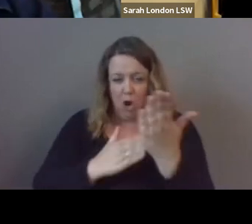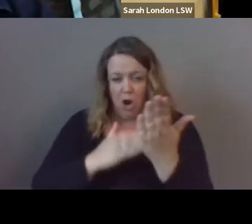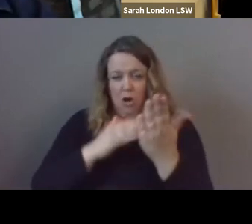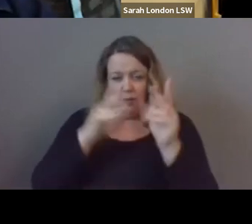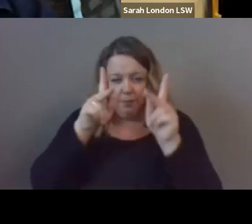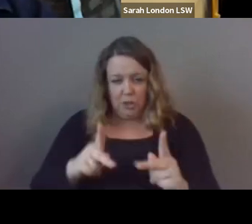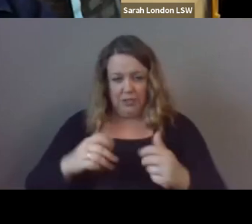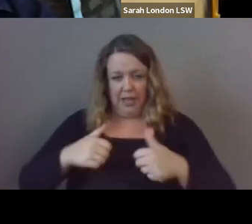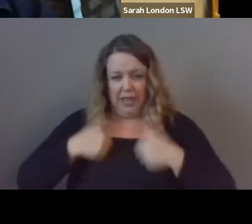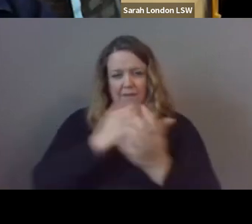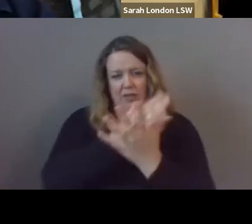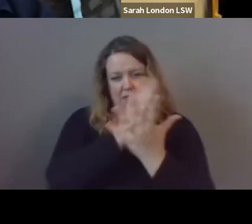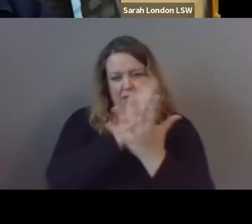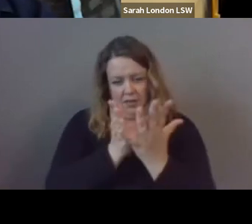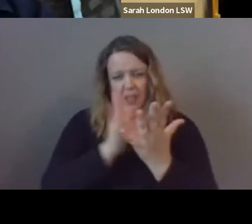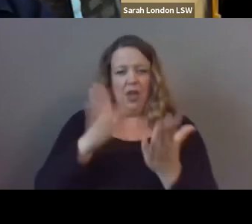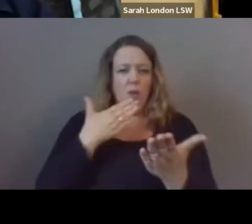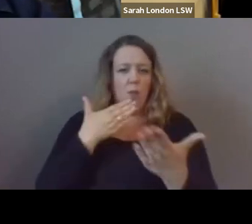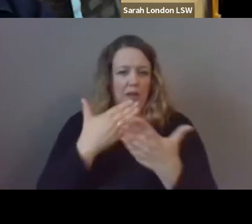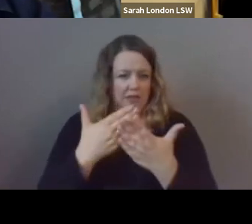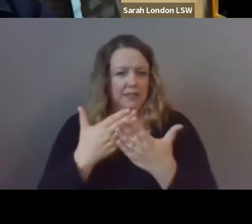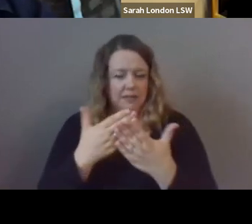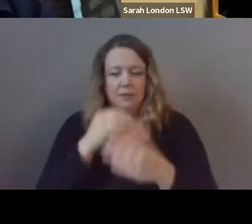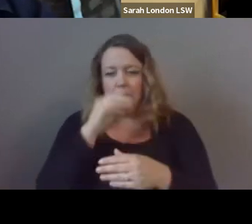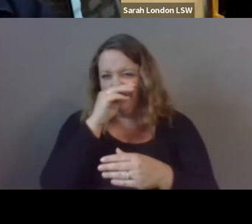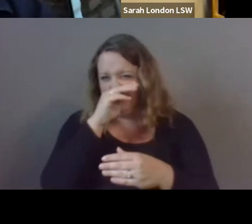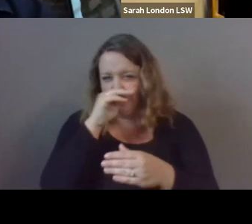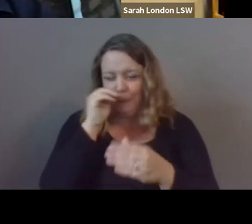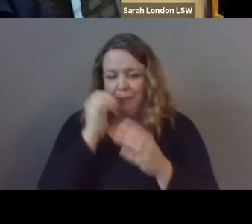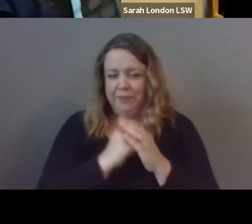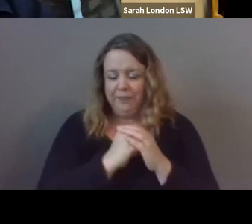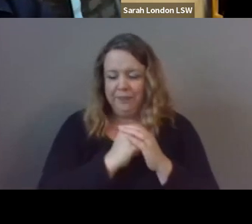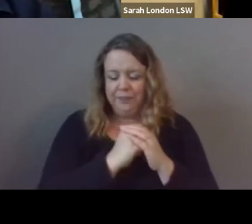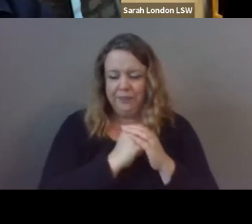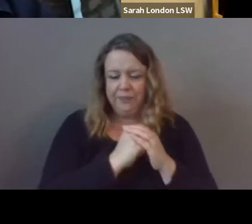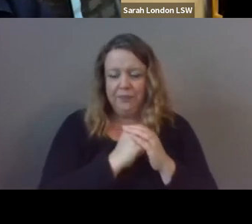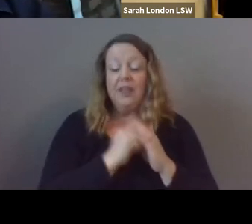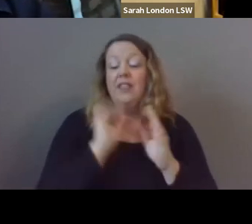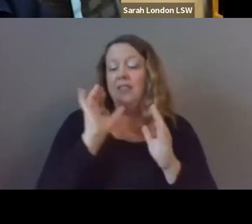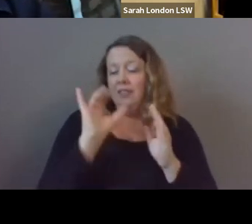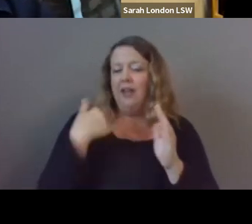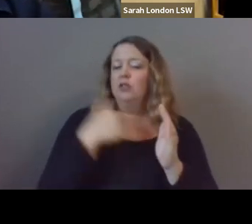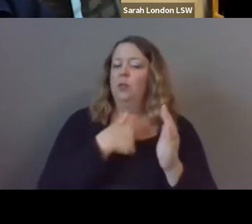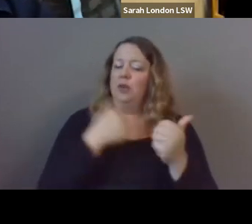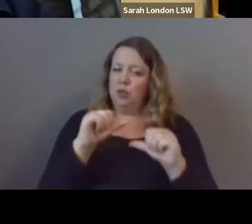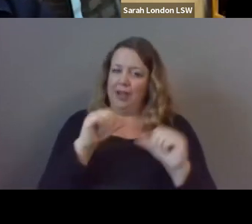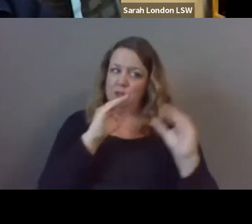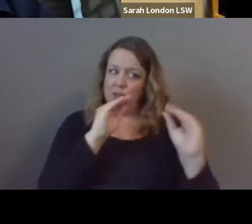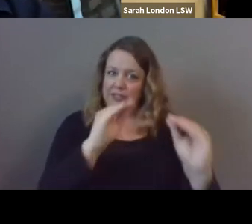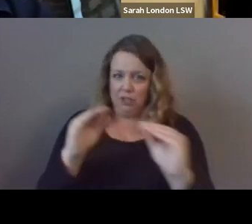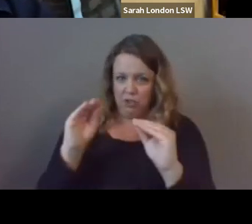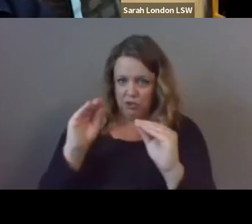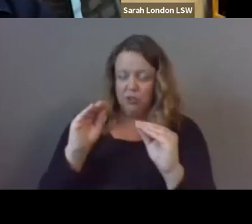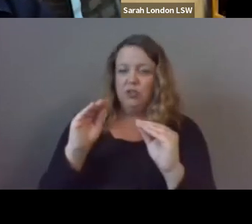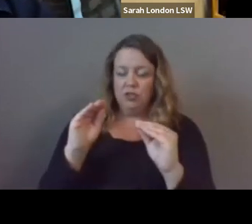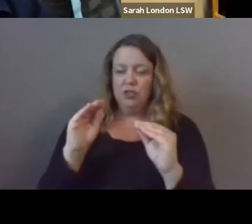person's wellness um and so that's what we we are trying to teach people that you know